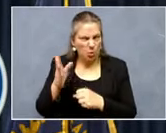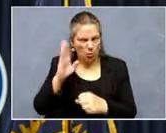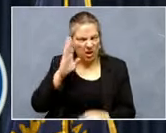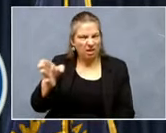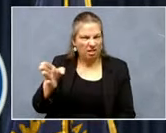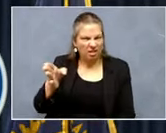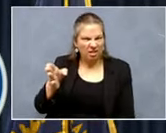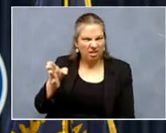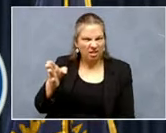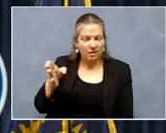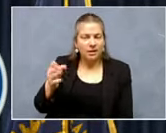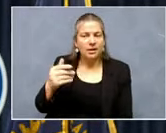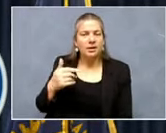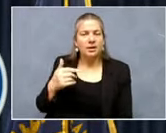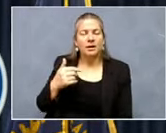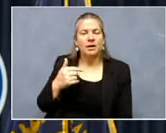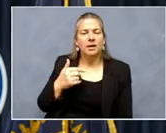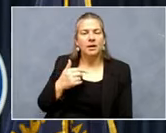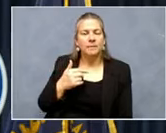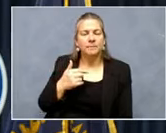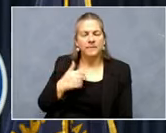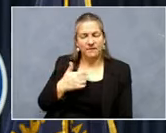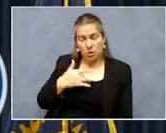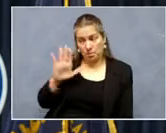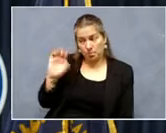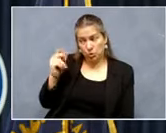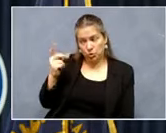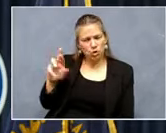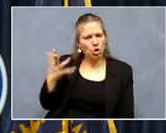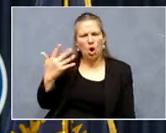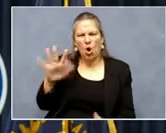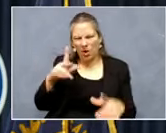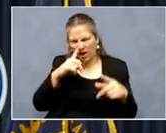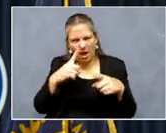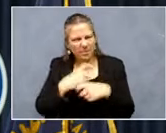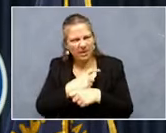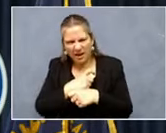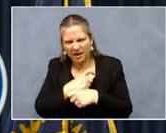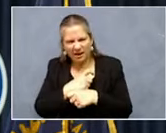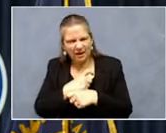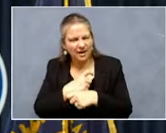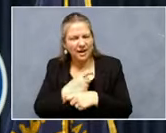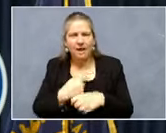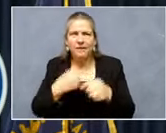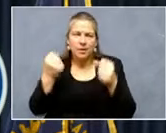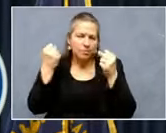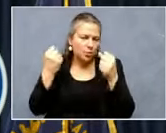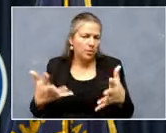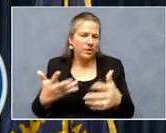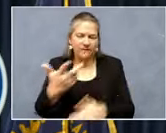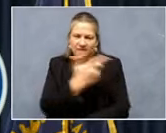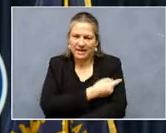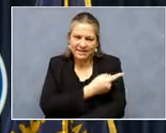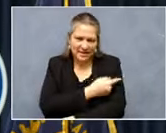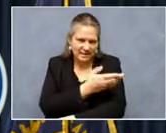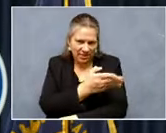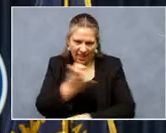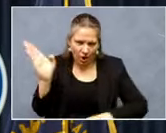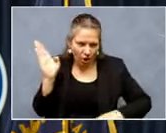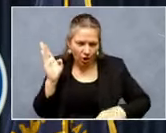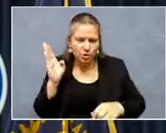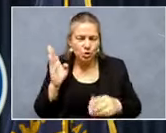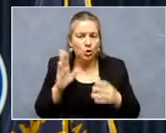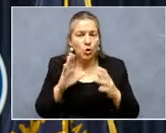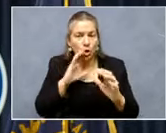and, and I think that boosters are already complicated and there are multiple vaccines that are out there. And so the communication